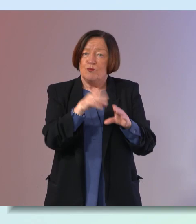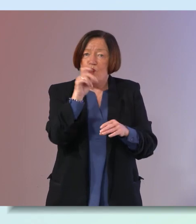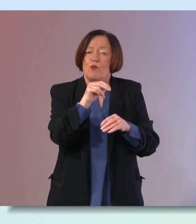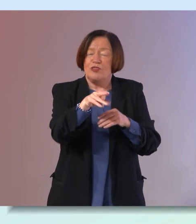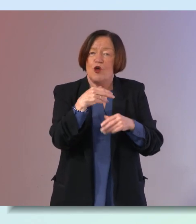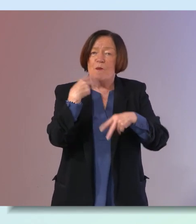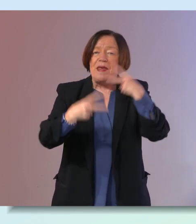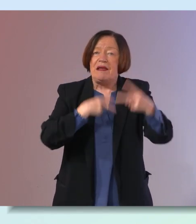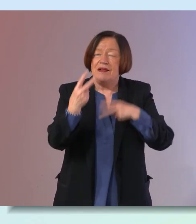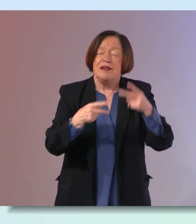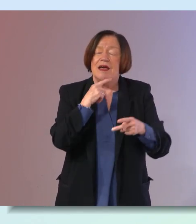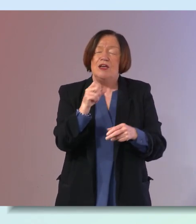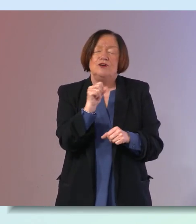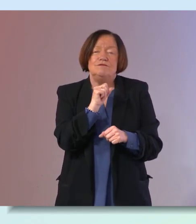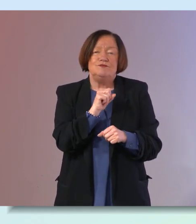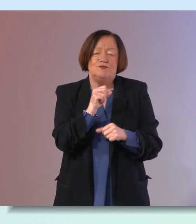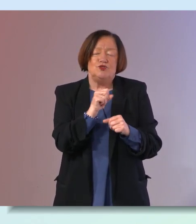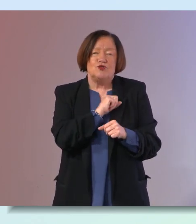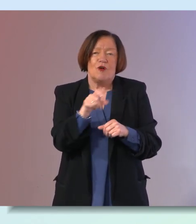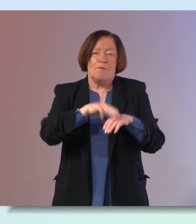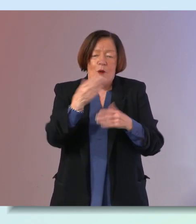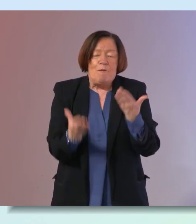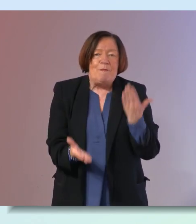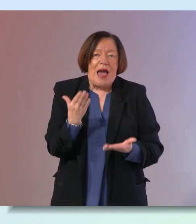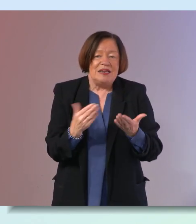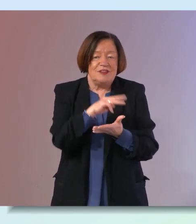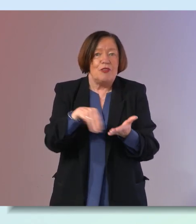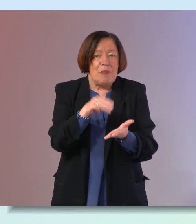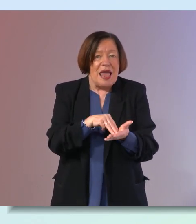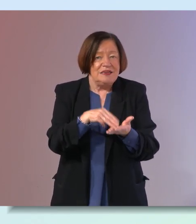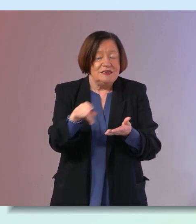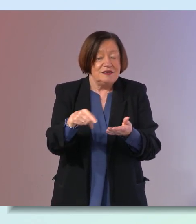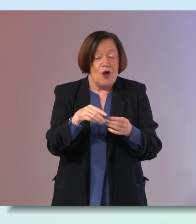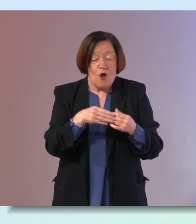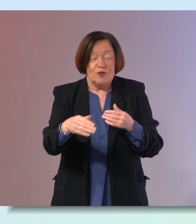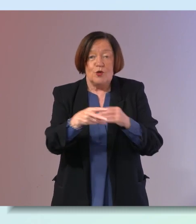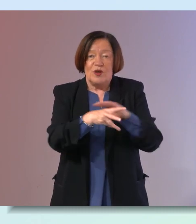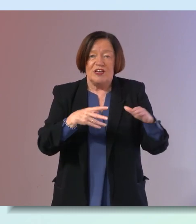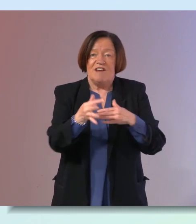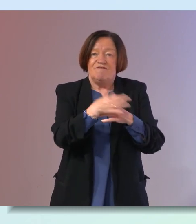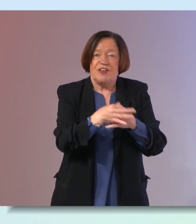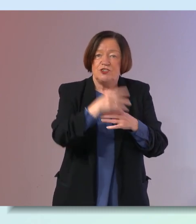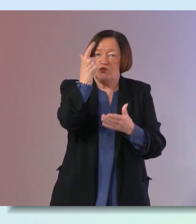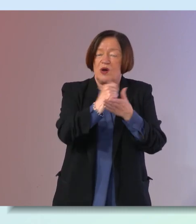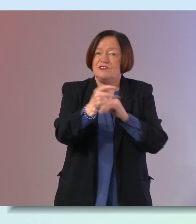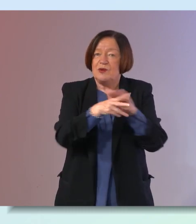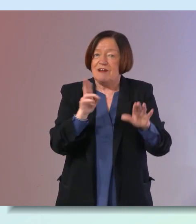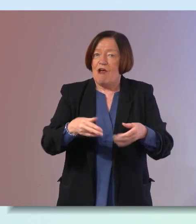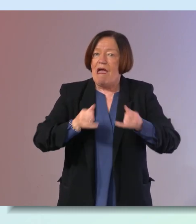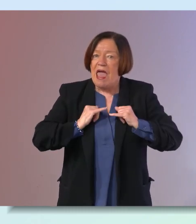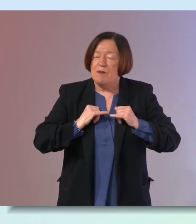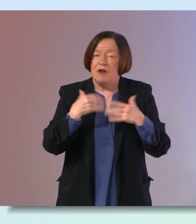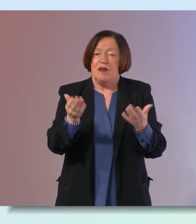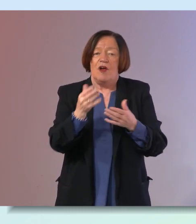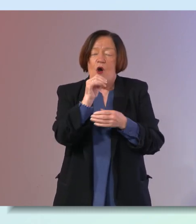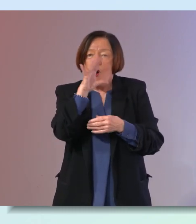meals but making sure that there's a bit more balance in the plate so over the week you know fish twice a week if you can once